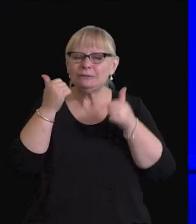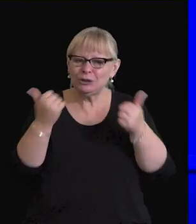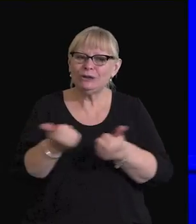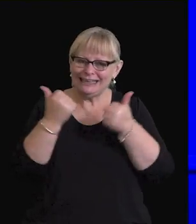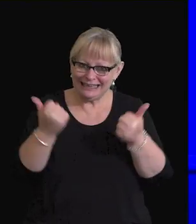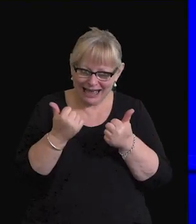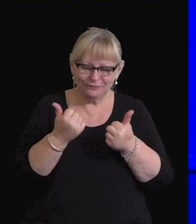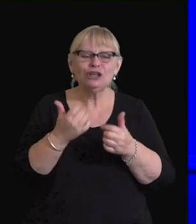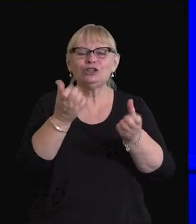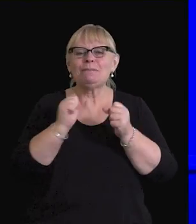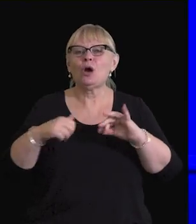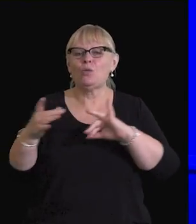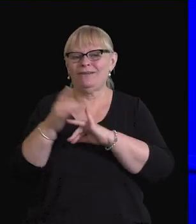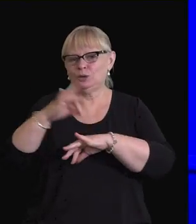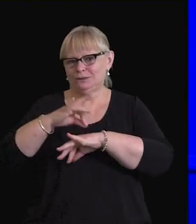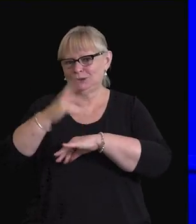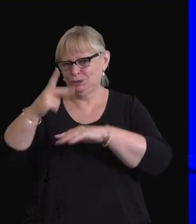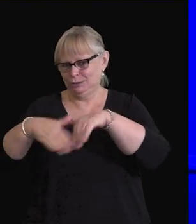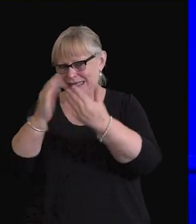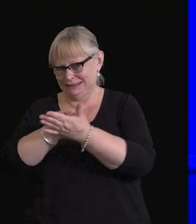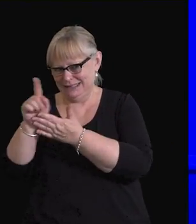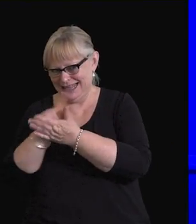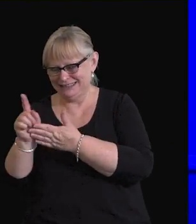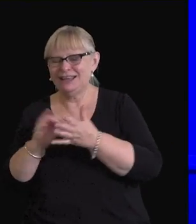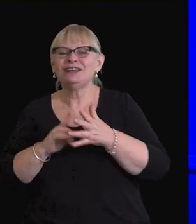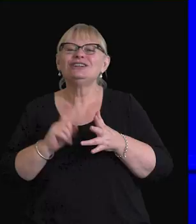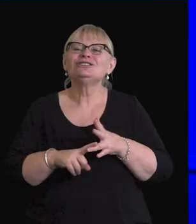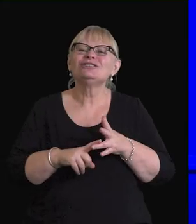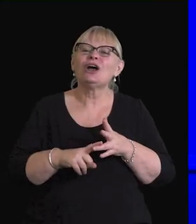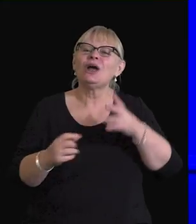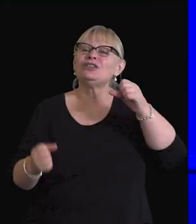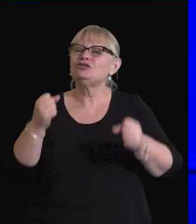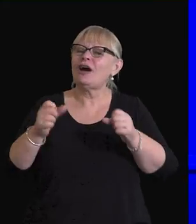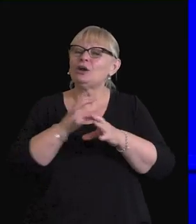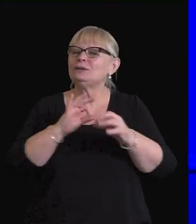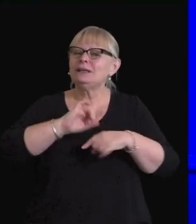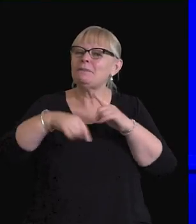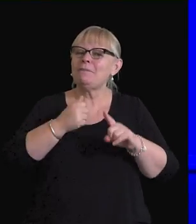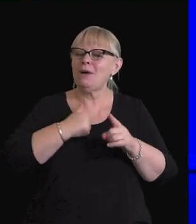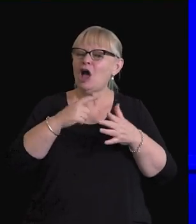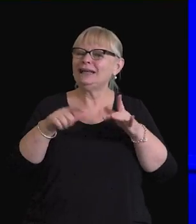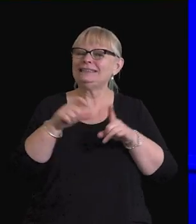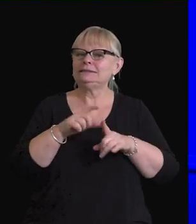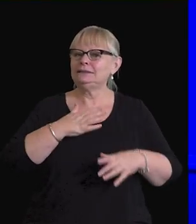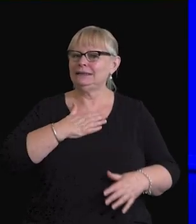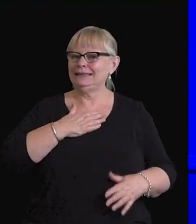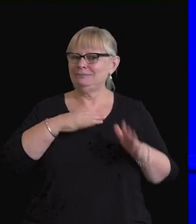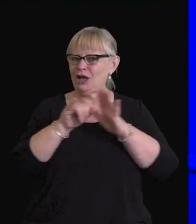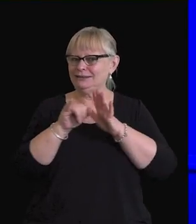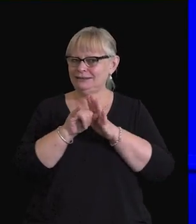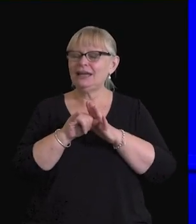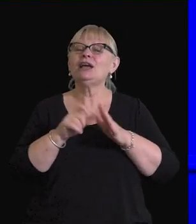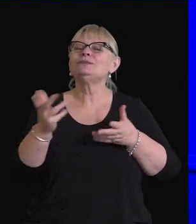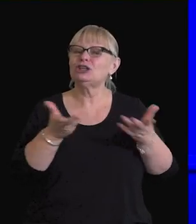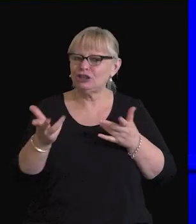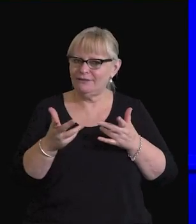wife to the hospital two days later. So driving wasn't about my identity. It was a service that